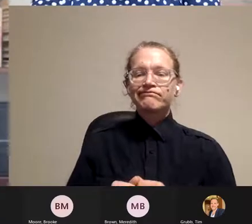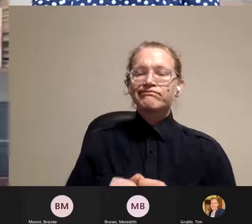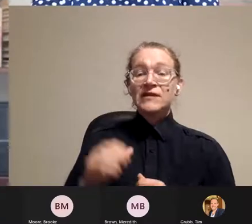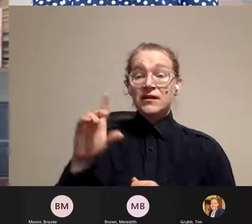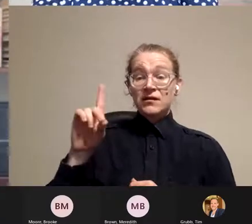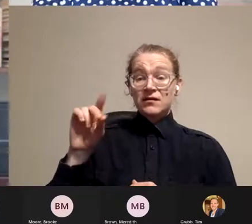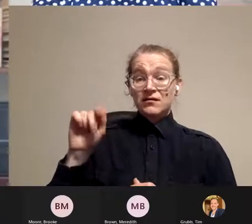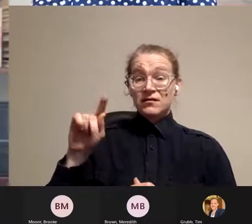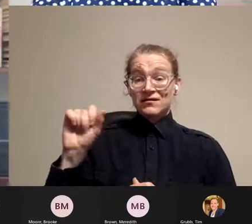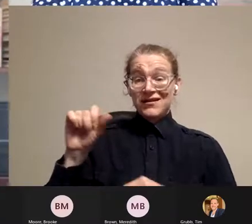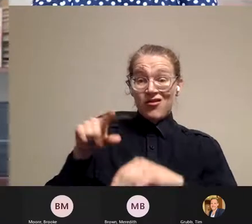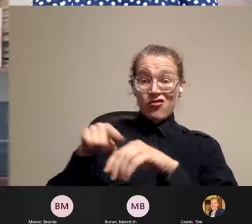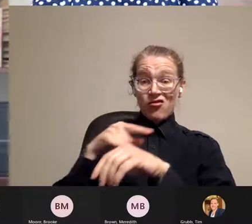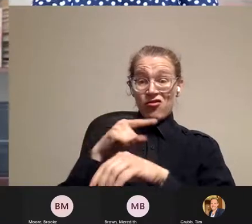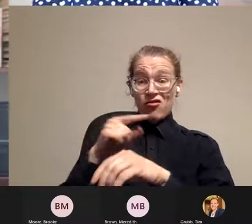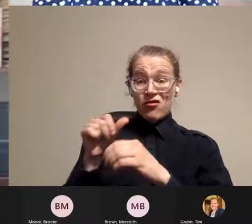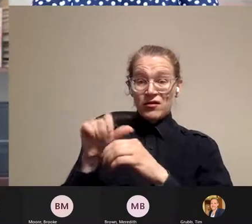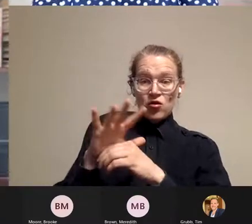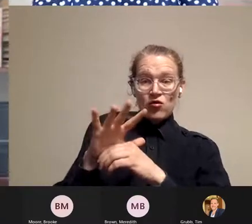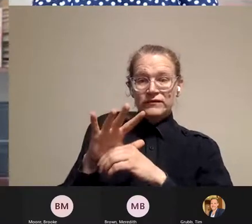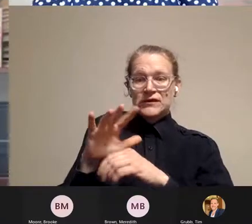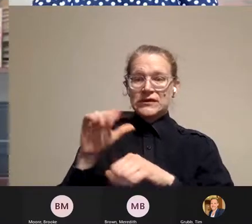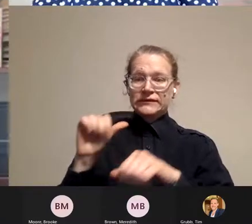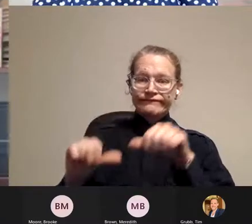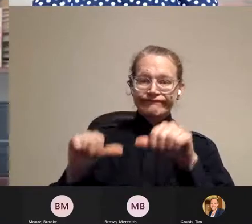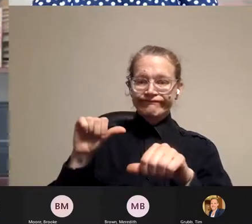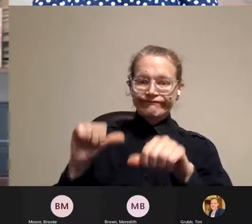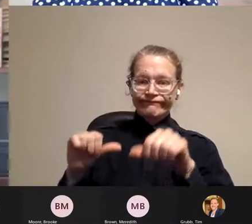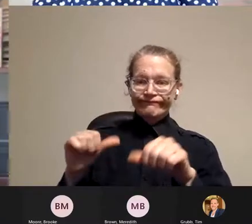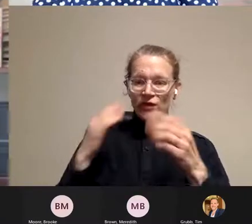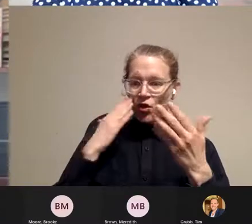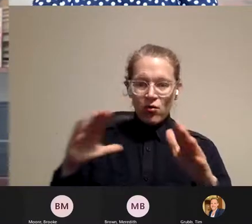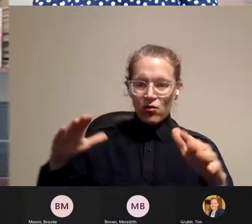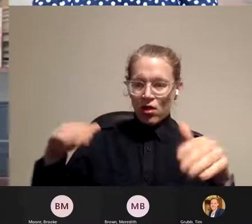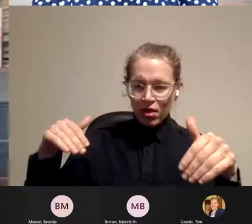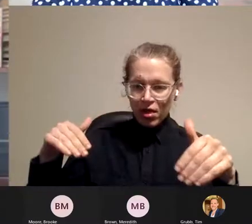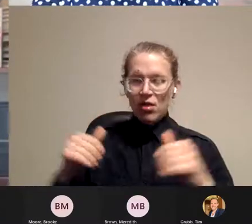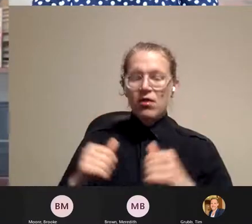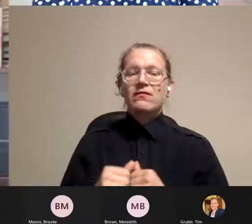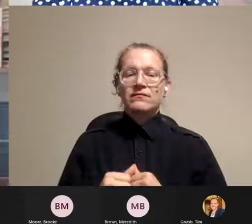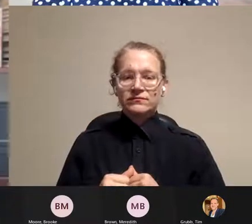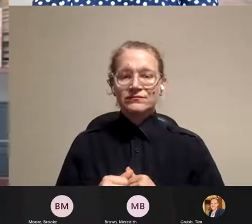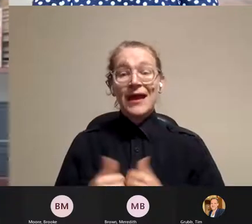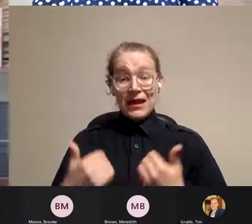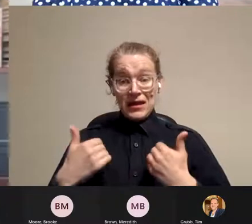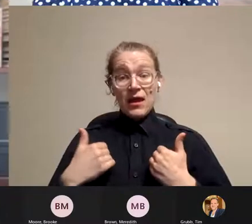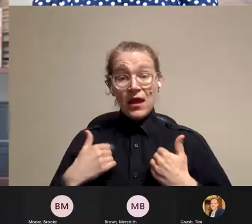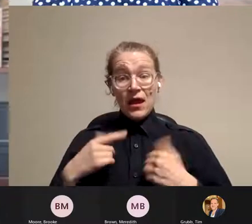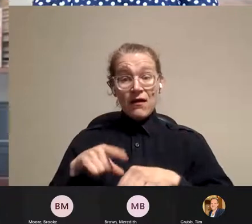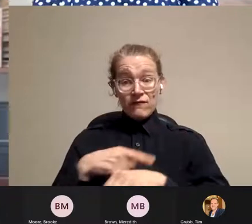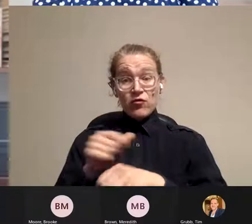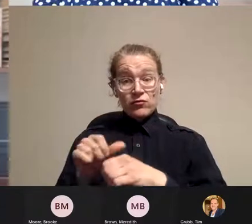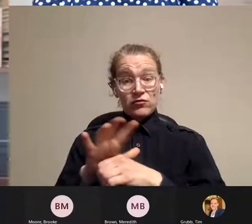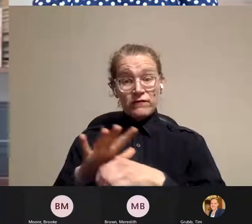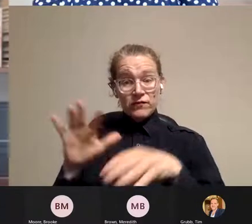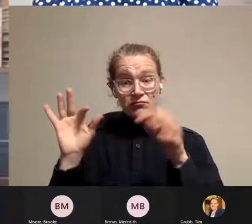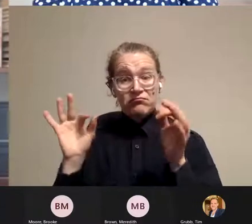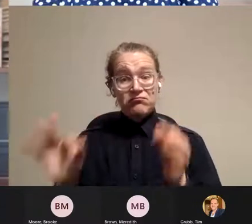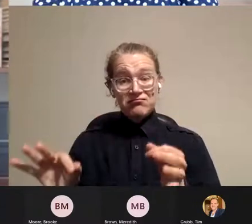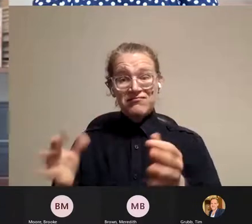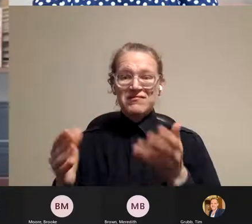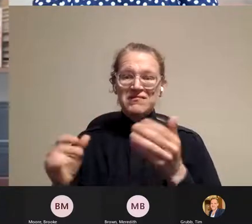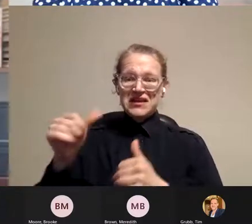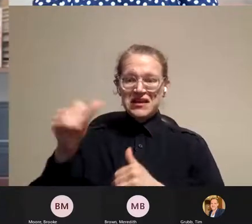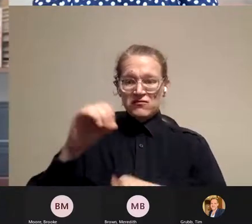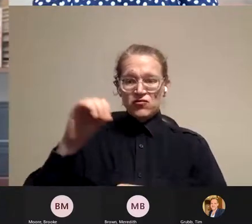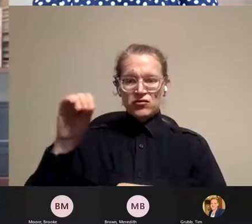remains, the verdict's allowed, but there's no question there's long COVID. It'll last in a certain percent of population, maybe 10% of population, we'll see.